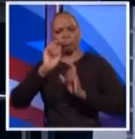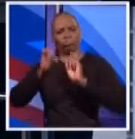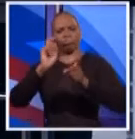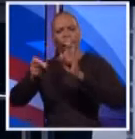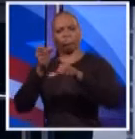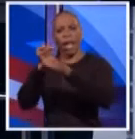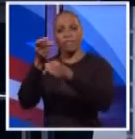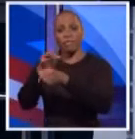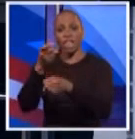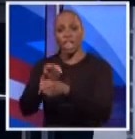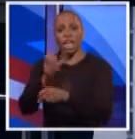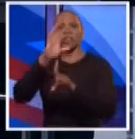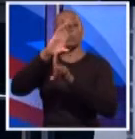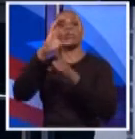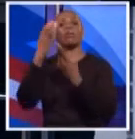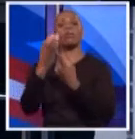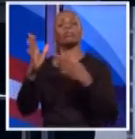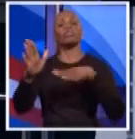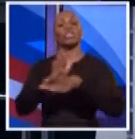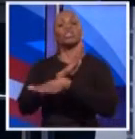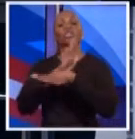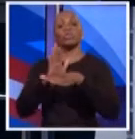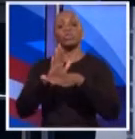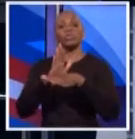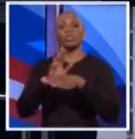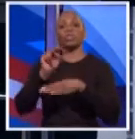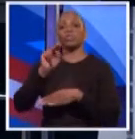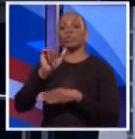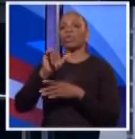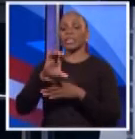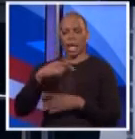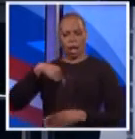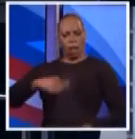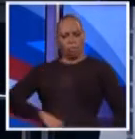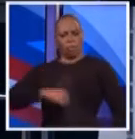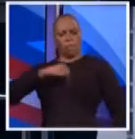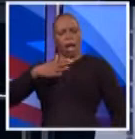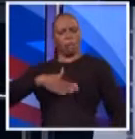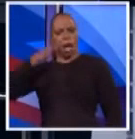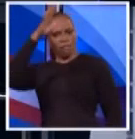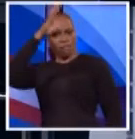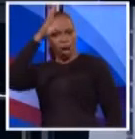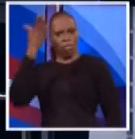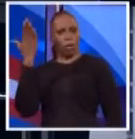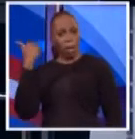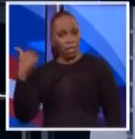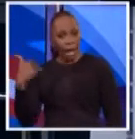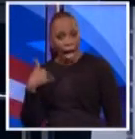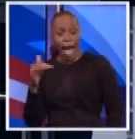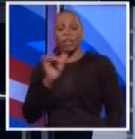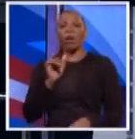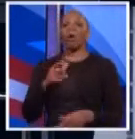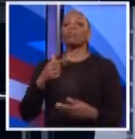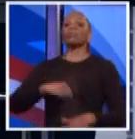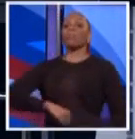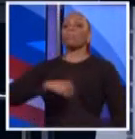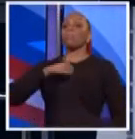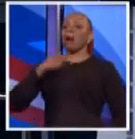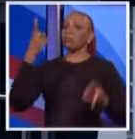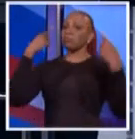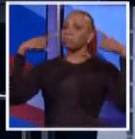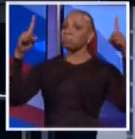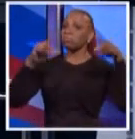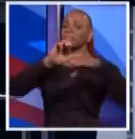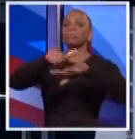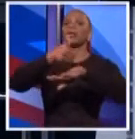great cultural institutions in the city of New York. I'm proud of the success my dad had. I'm proud of the success the foundation has had. I'm